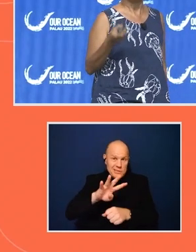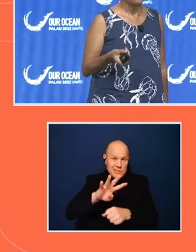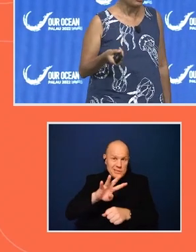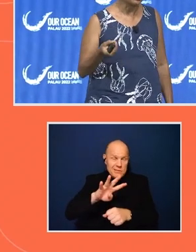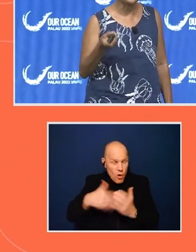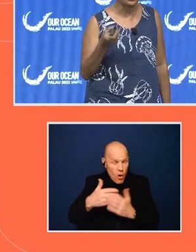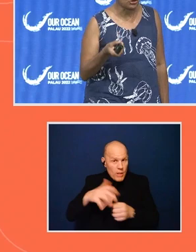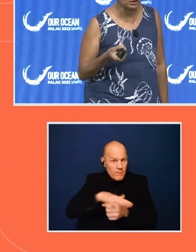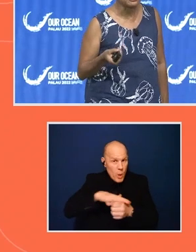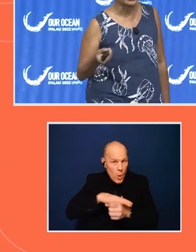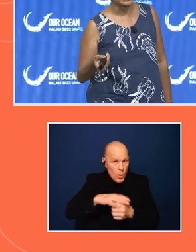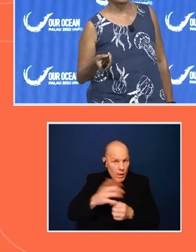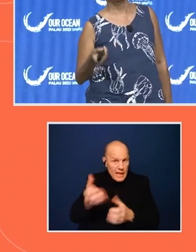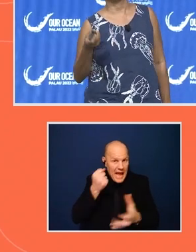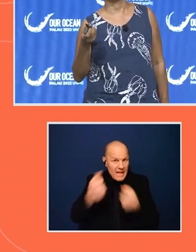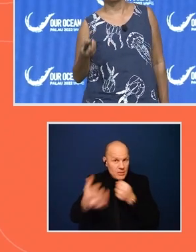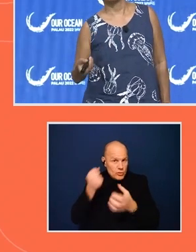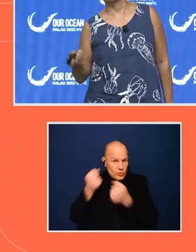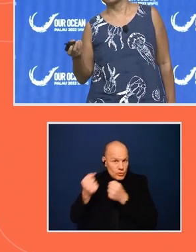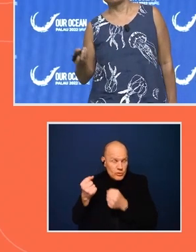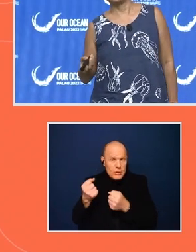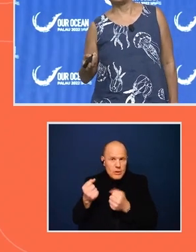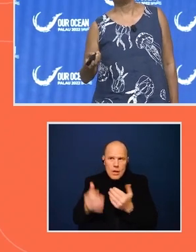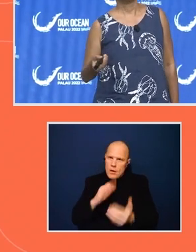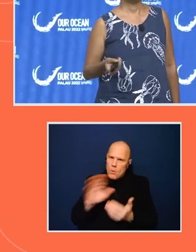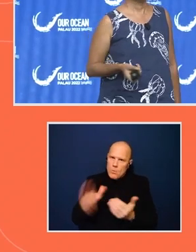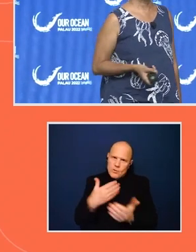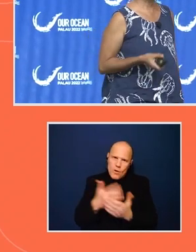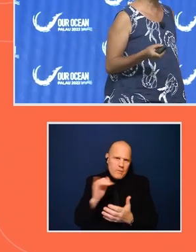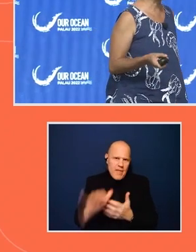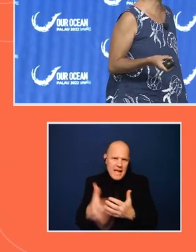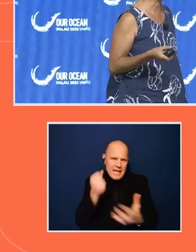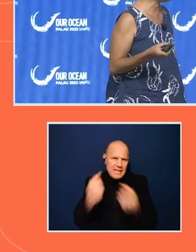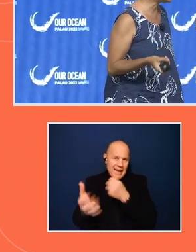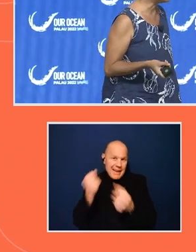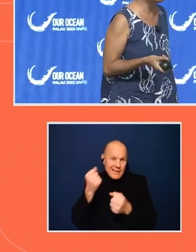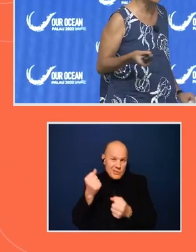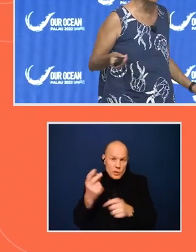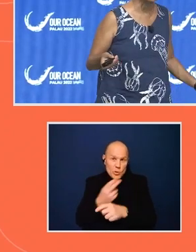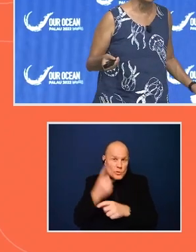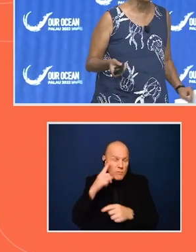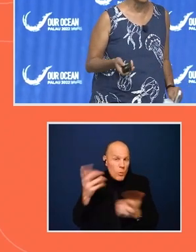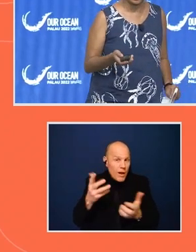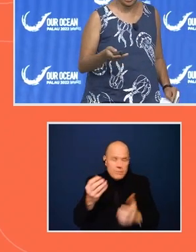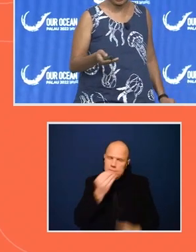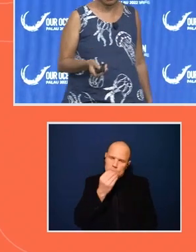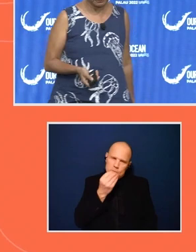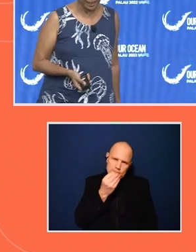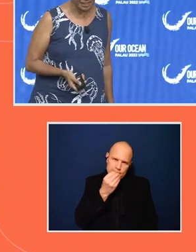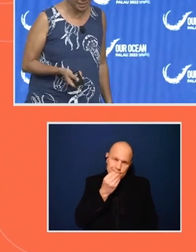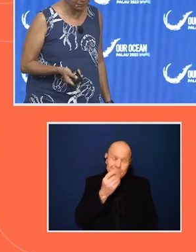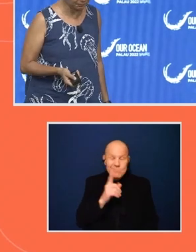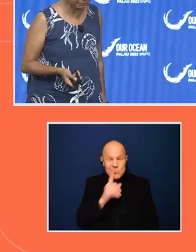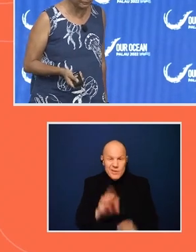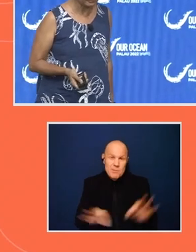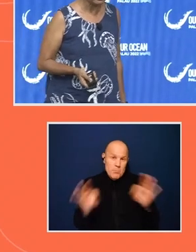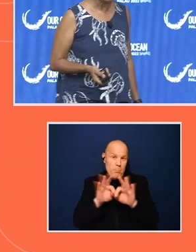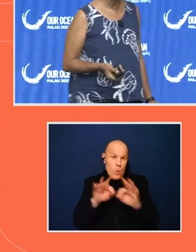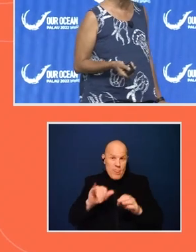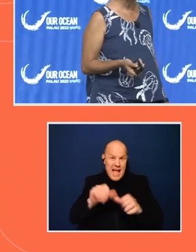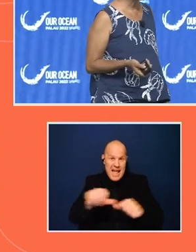And almost all of this catch is for food. So that's really how important this area is.